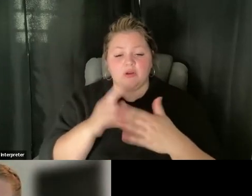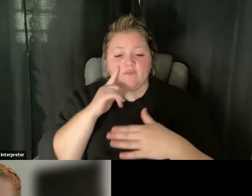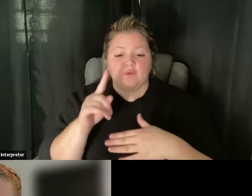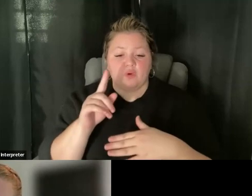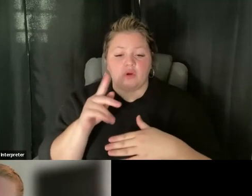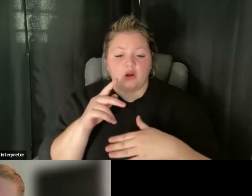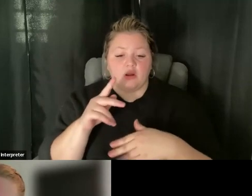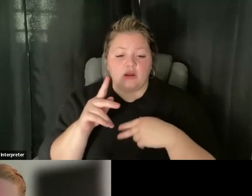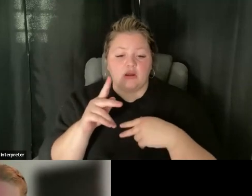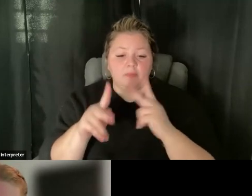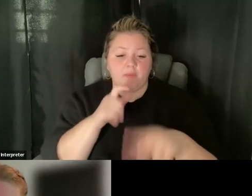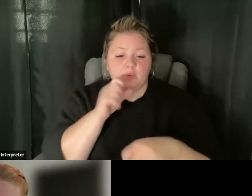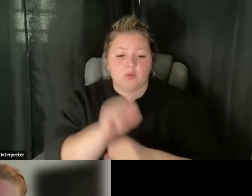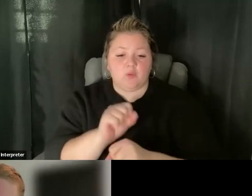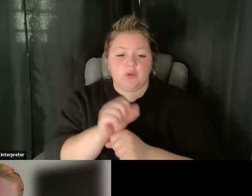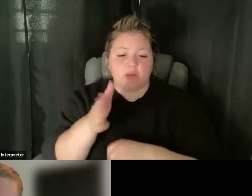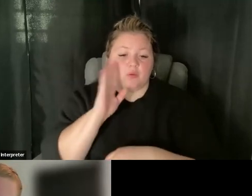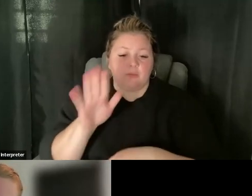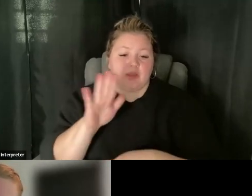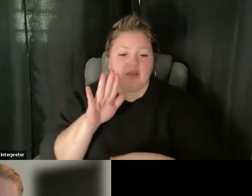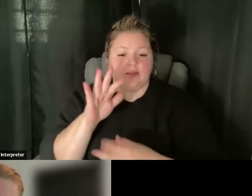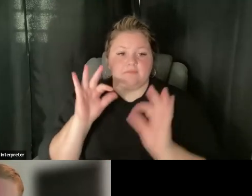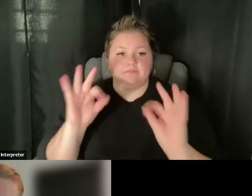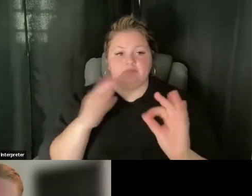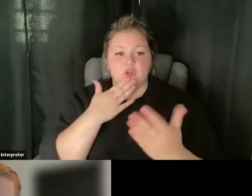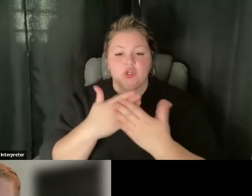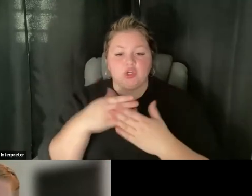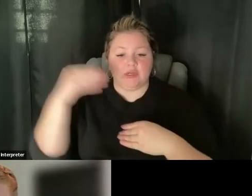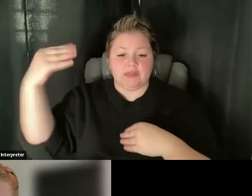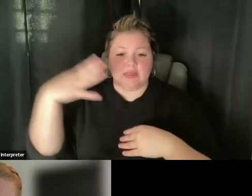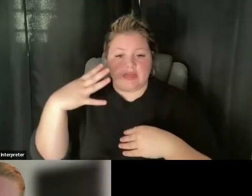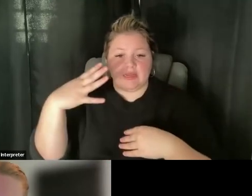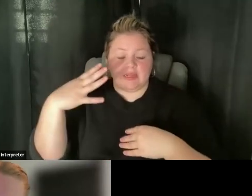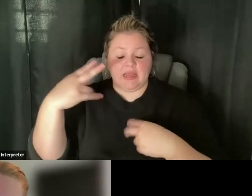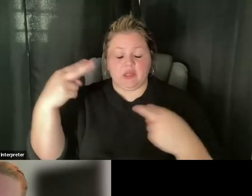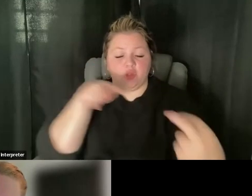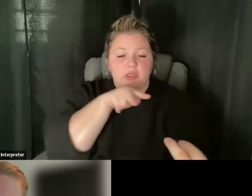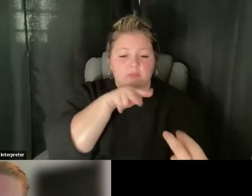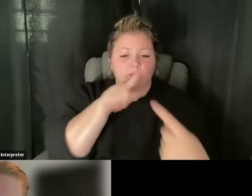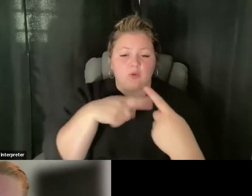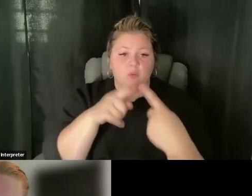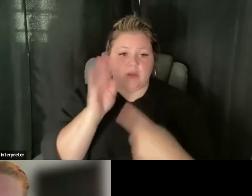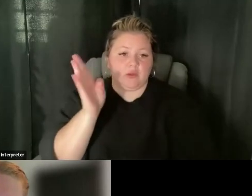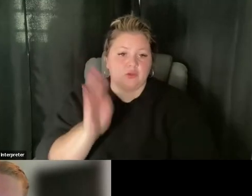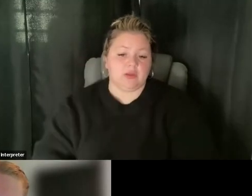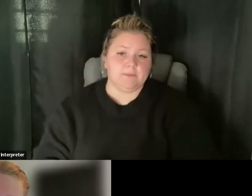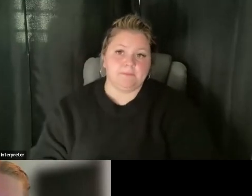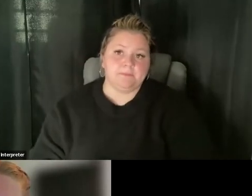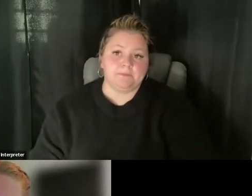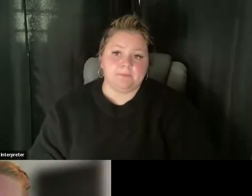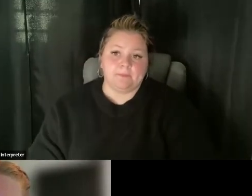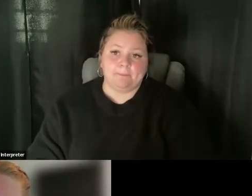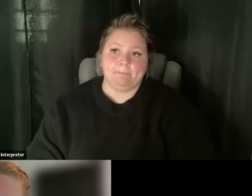being ensuring adequate lighting, um, and facing people when speaking. Um, but I